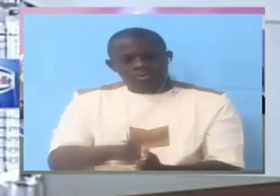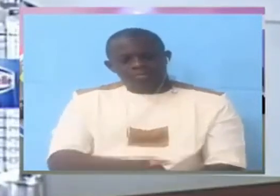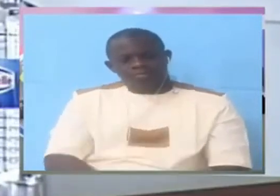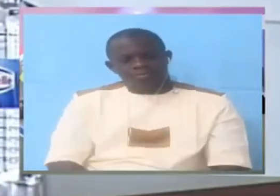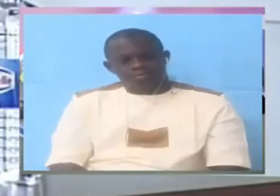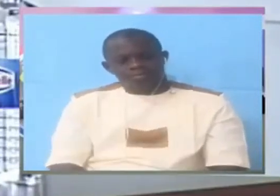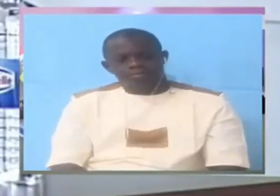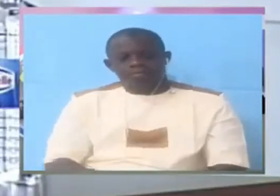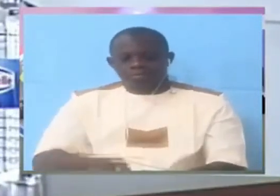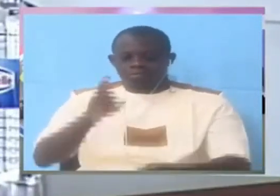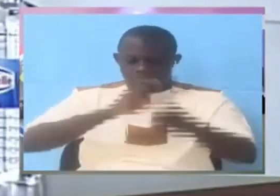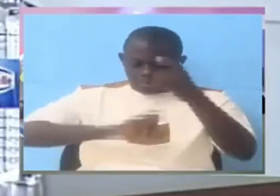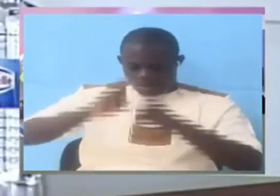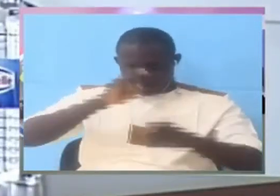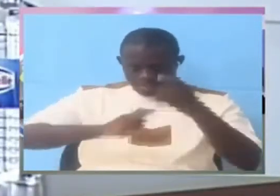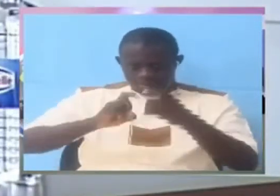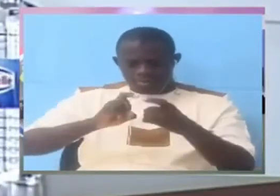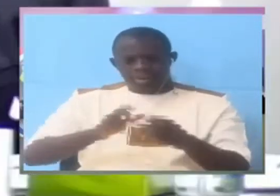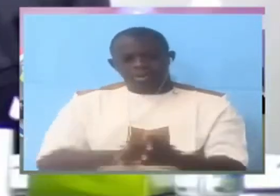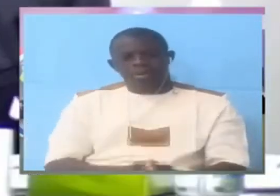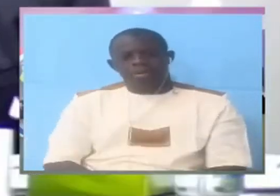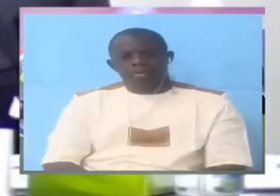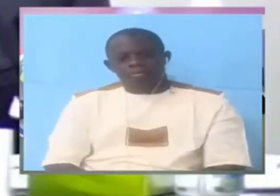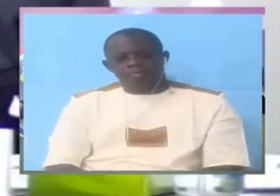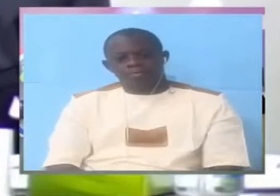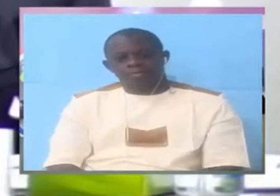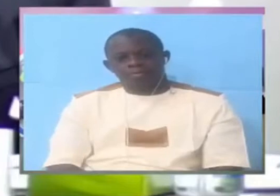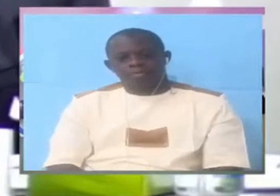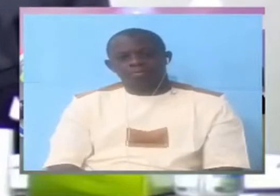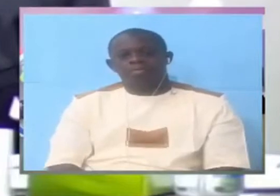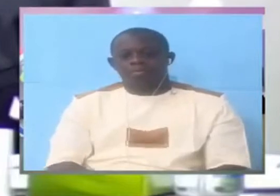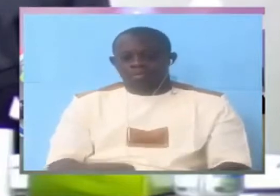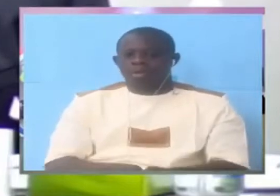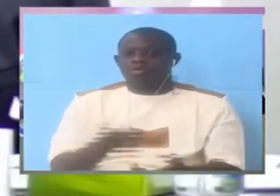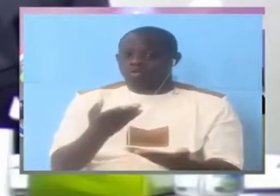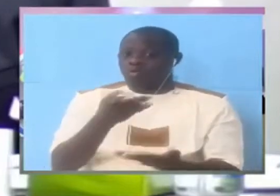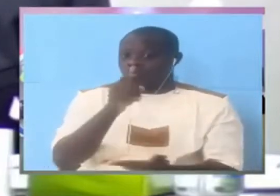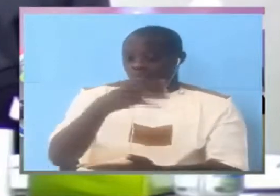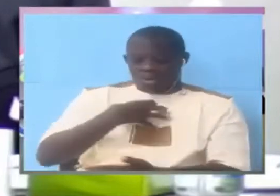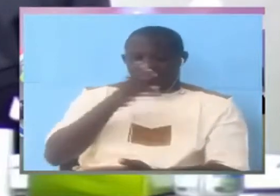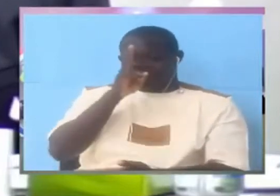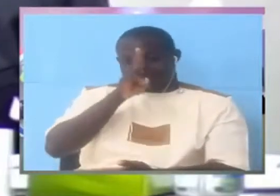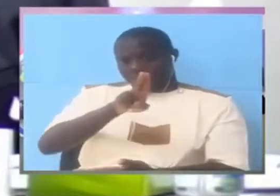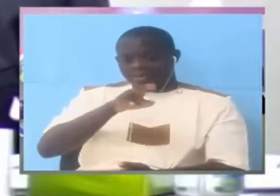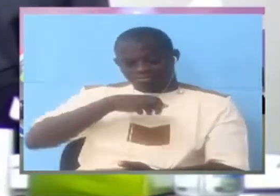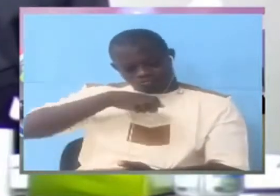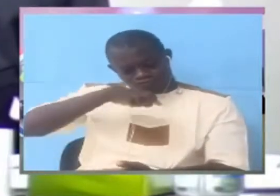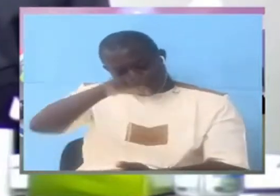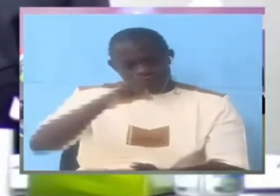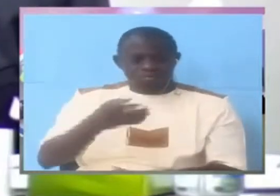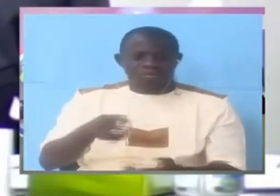again the effort to mislead is beginning to emerge